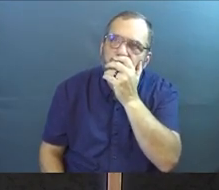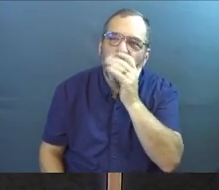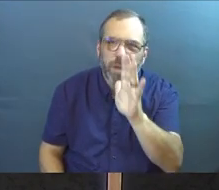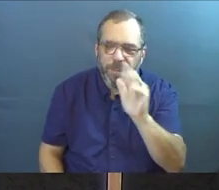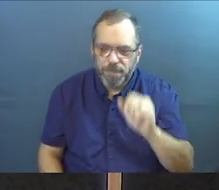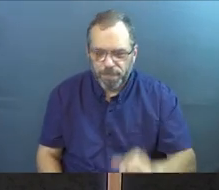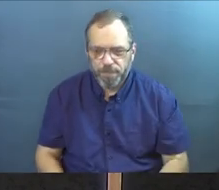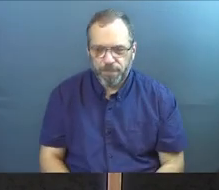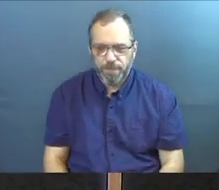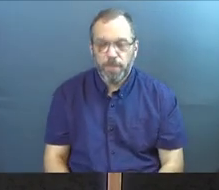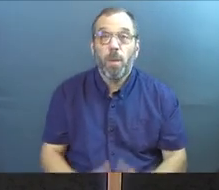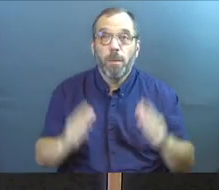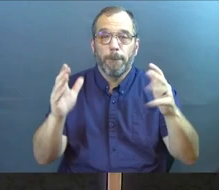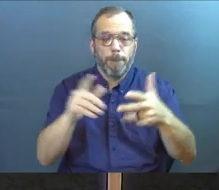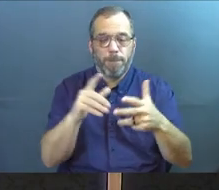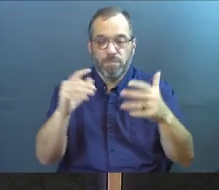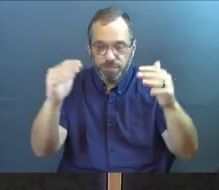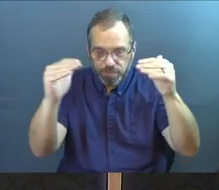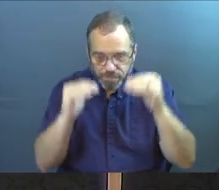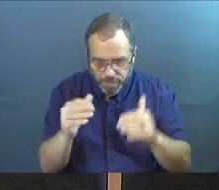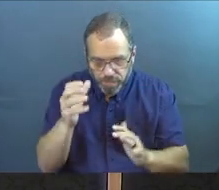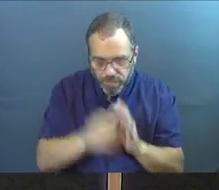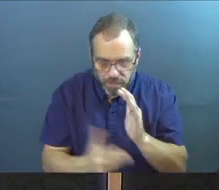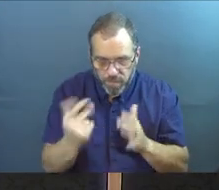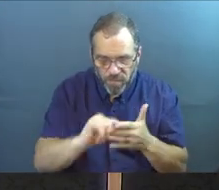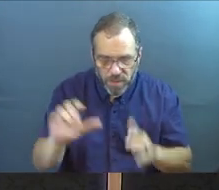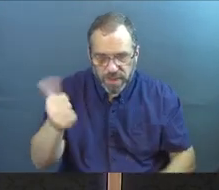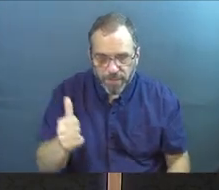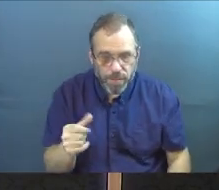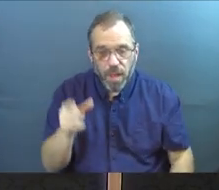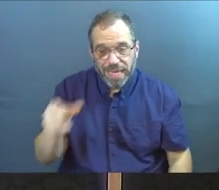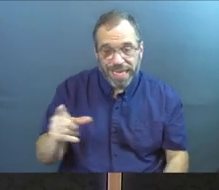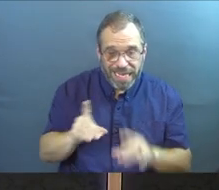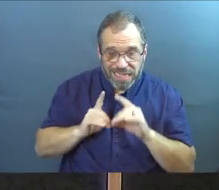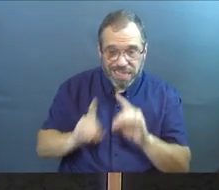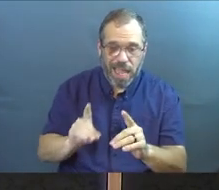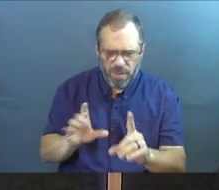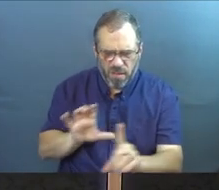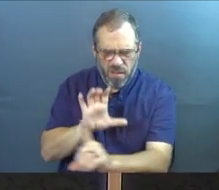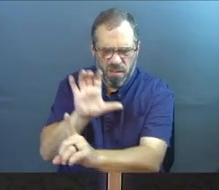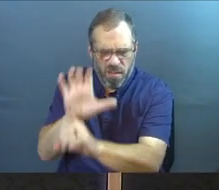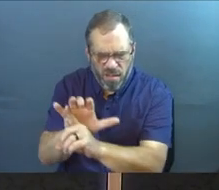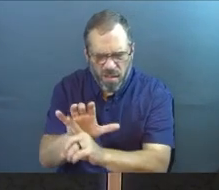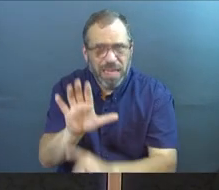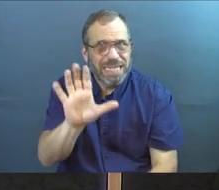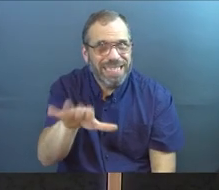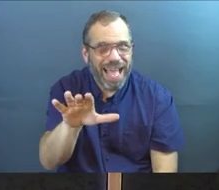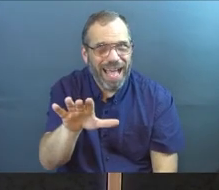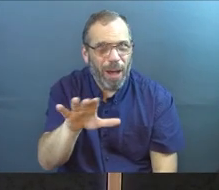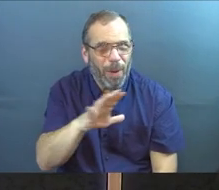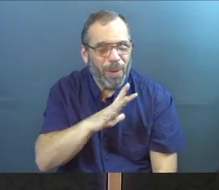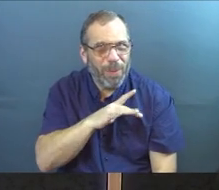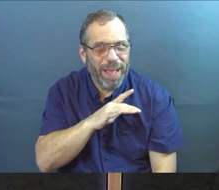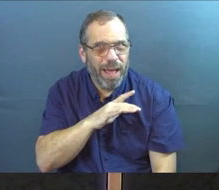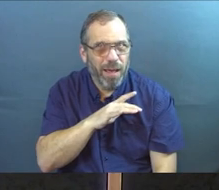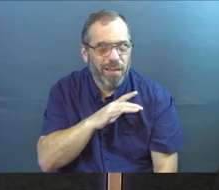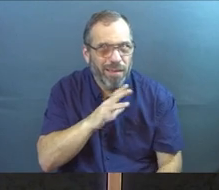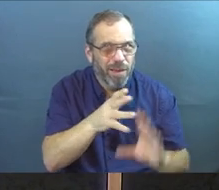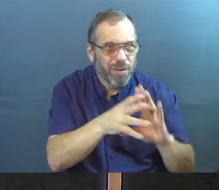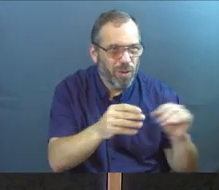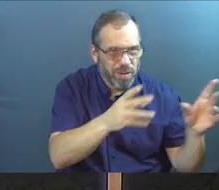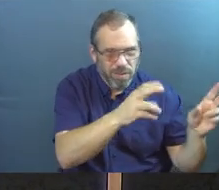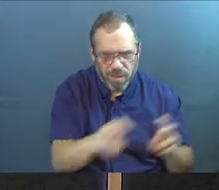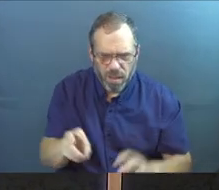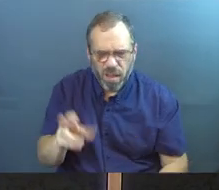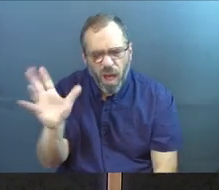Okay. Next. Chapter 13, verse 10. His disciples came and asked him. And this is a brilliant transition in the text.